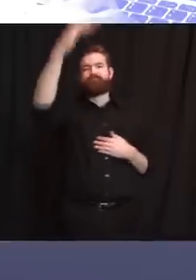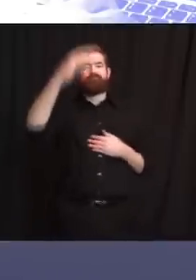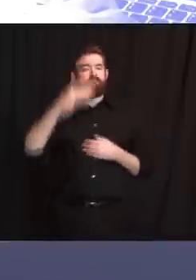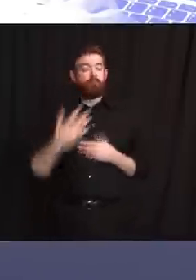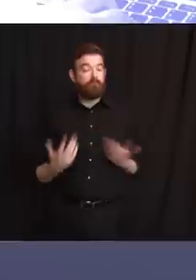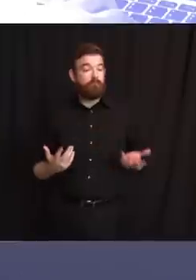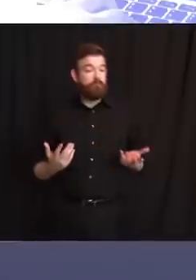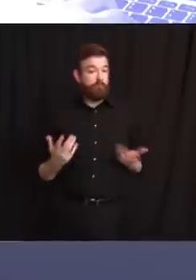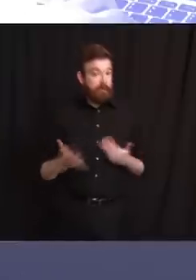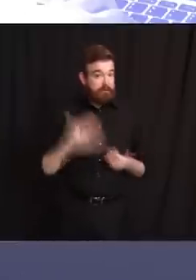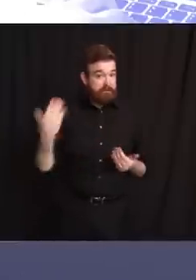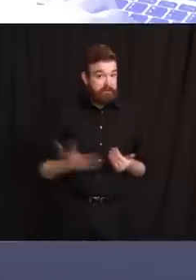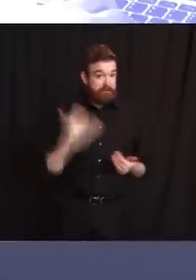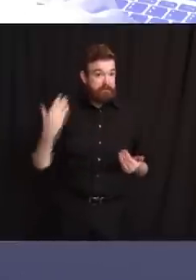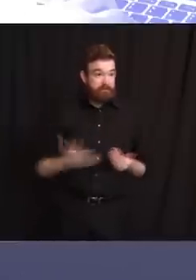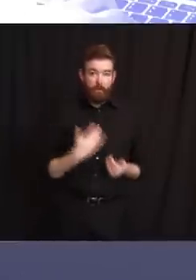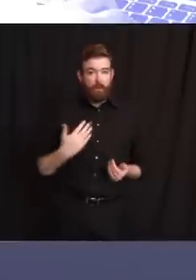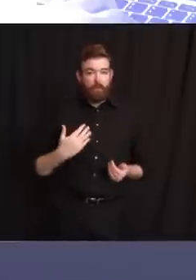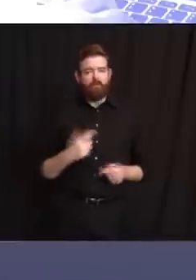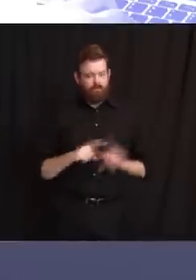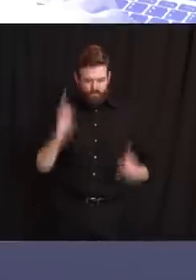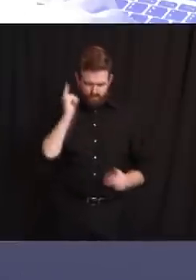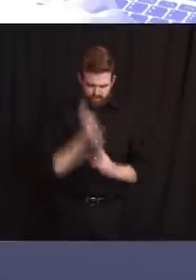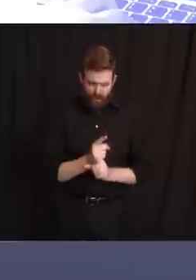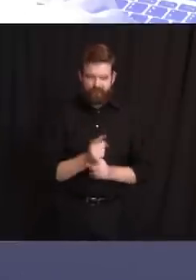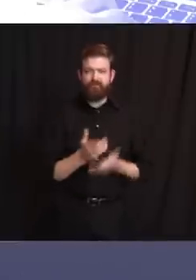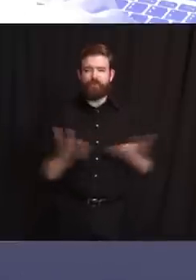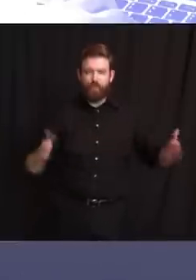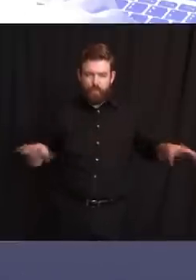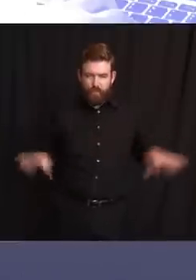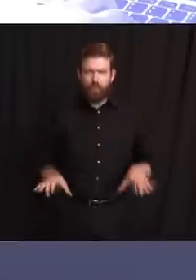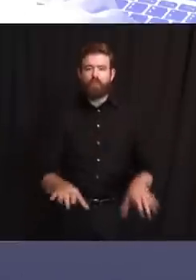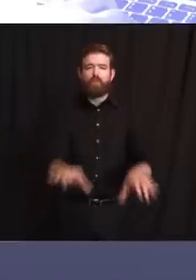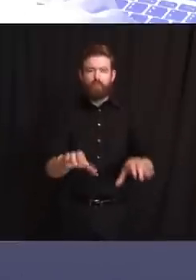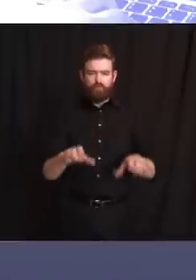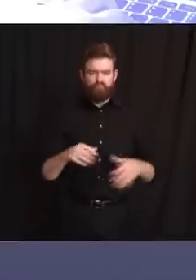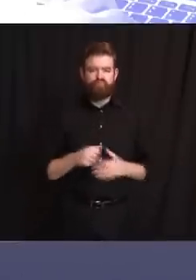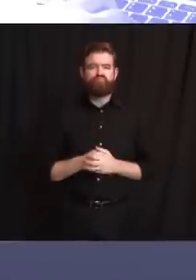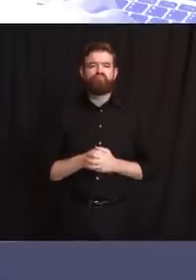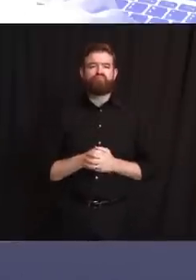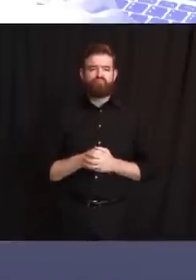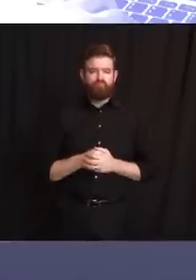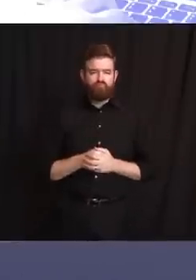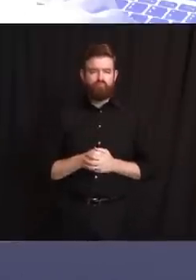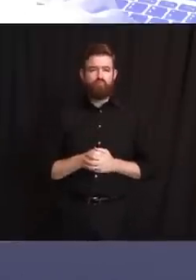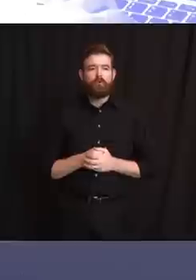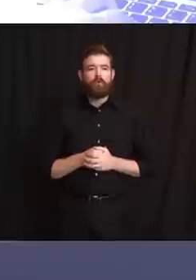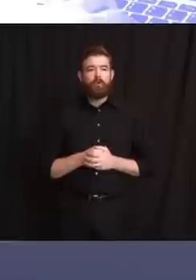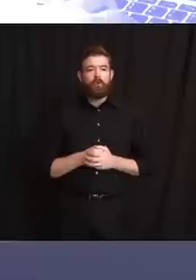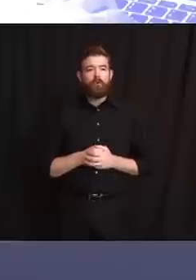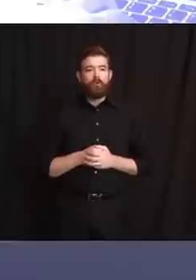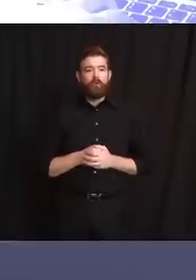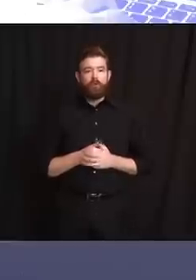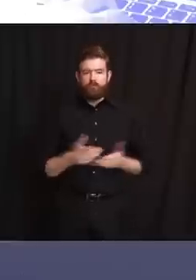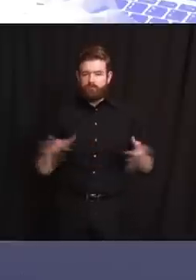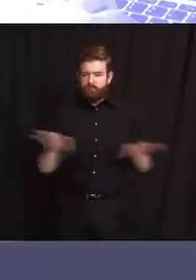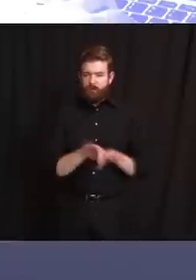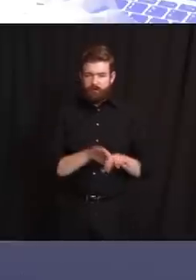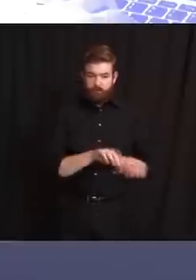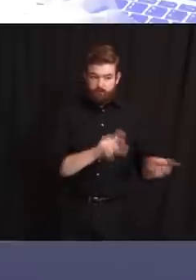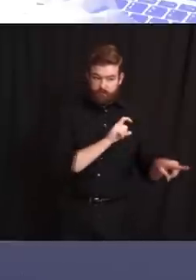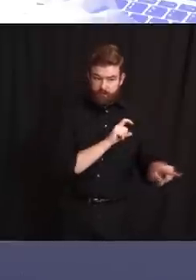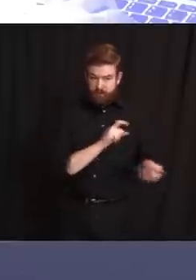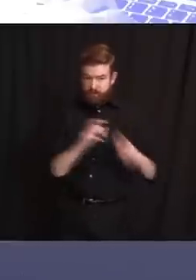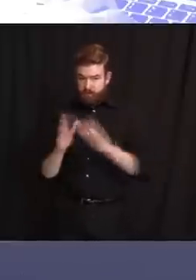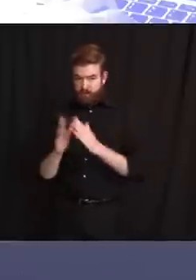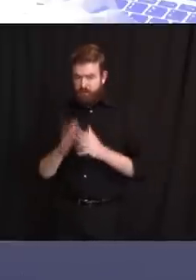thing to do. There is only one way to build trust between law enforcement and the community. And that's by working at it,